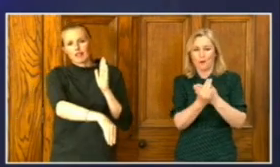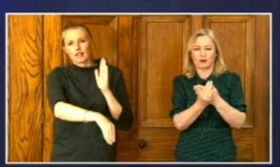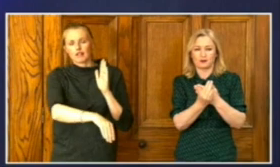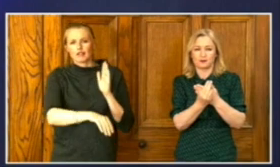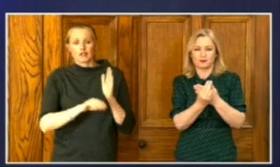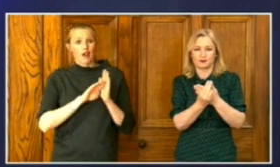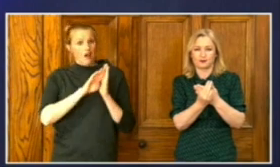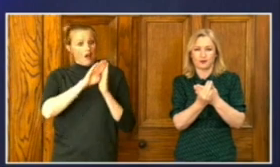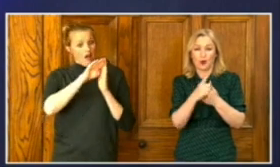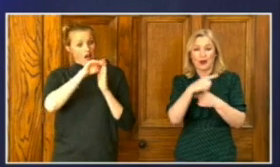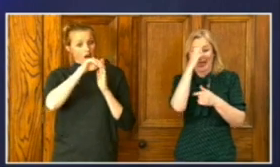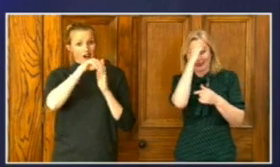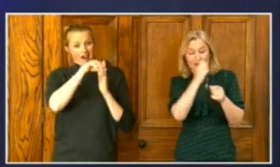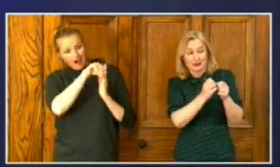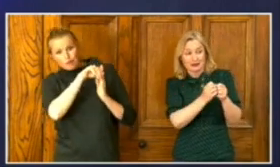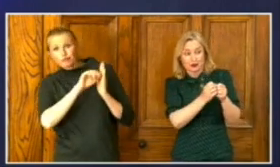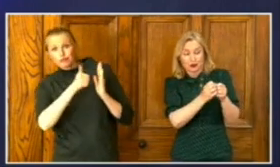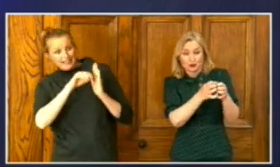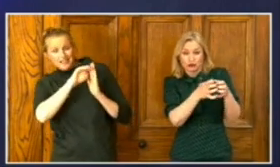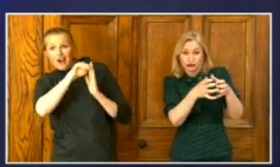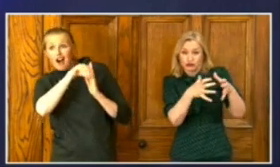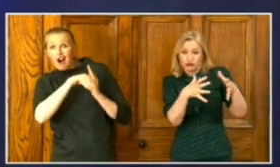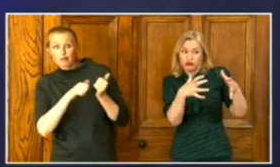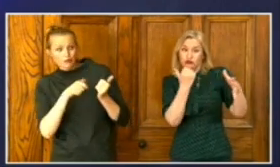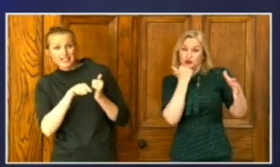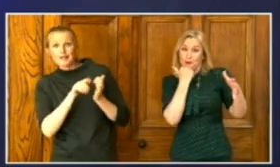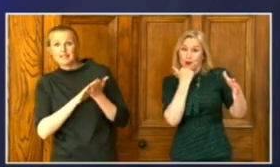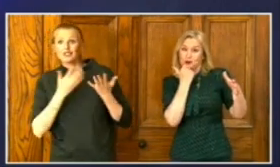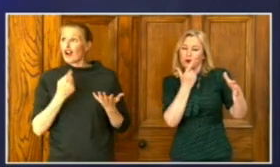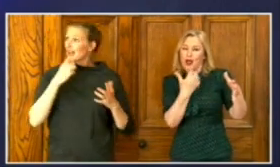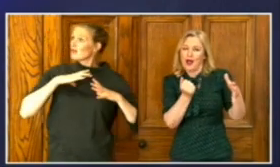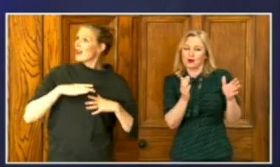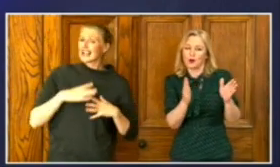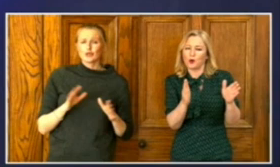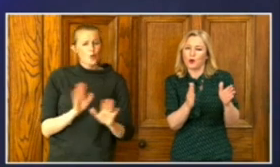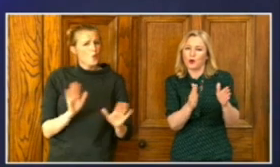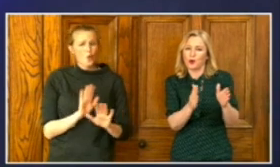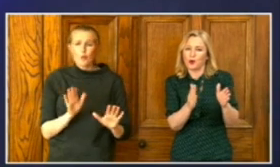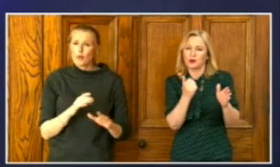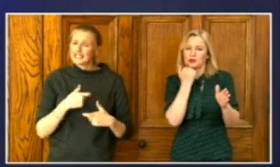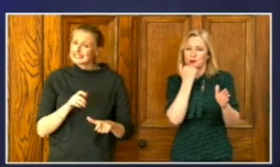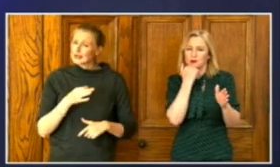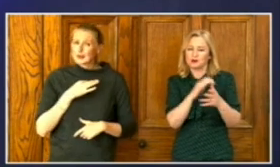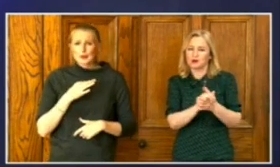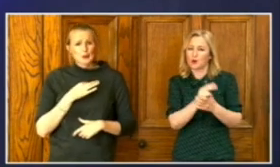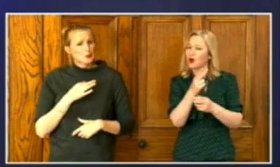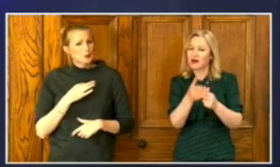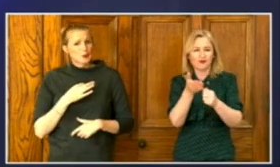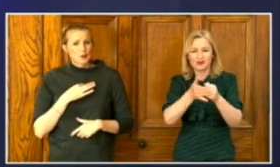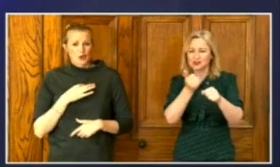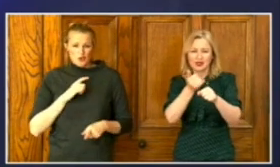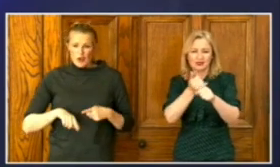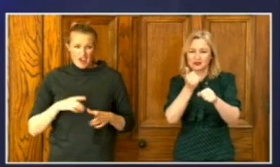is not the time to be careless or try to cheat the rules. We're not out of the woods and trying to make a quick dash for the exit